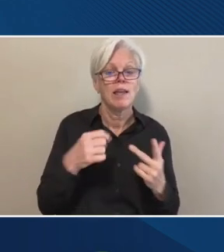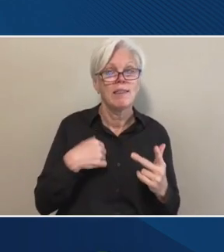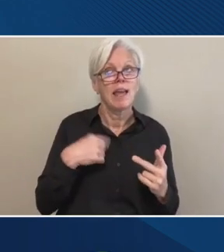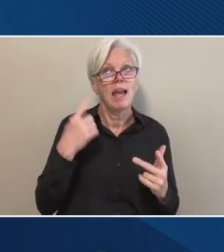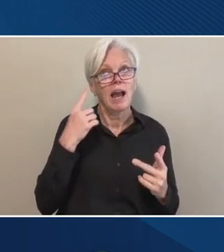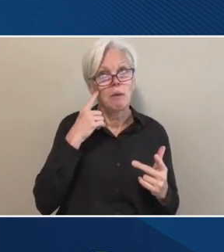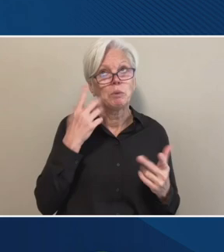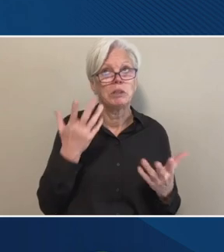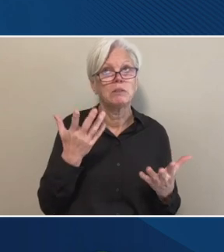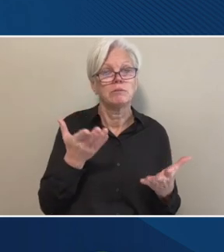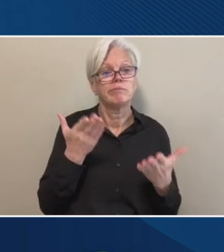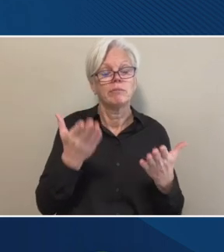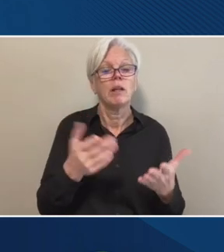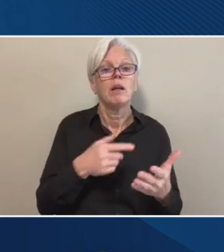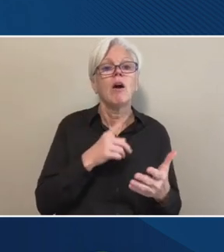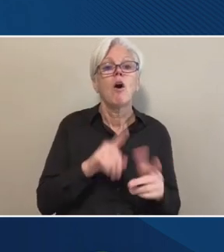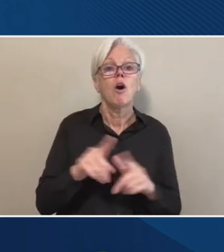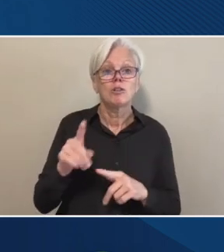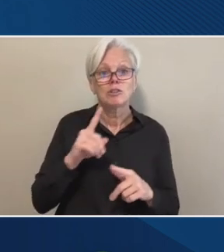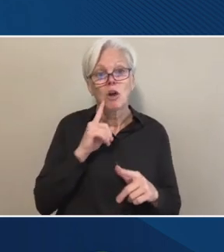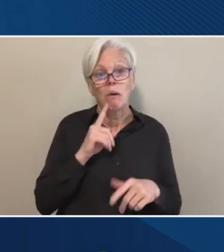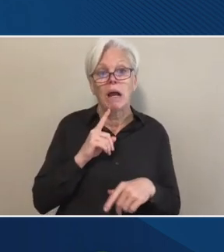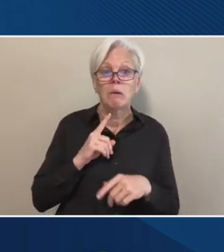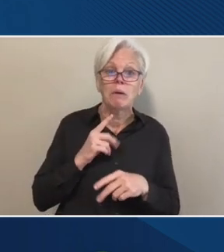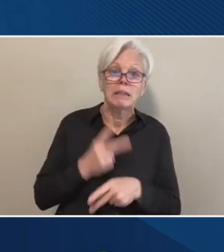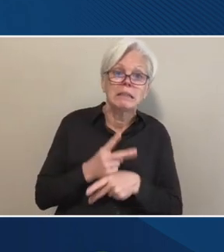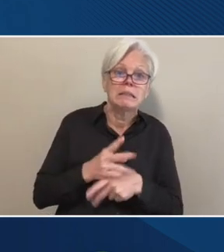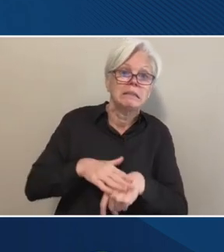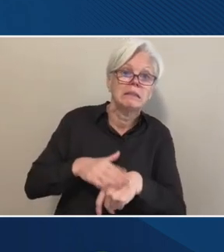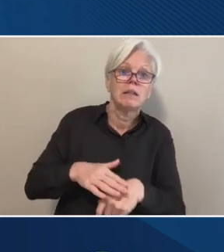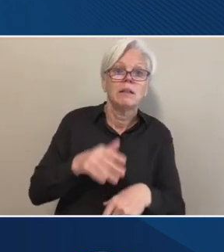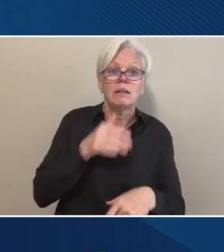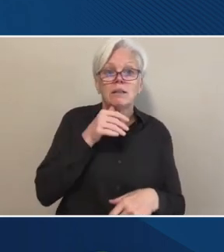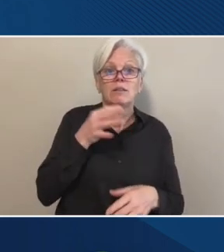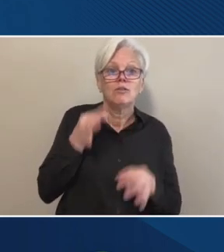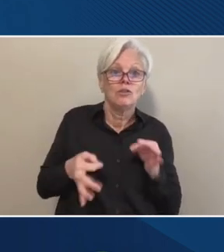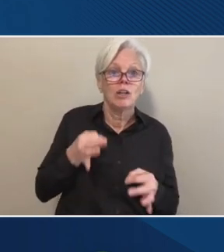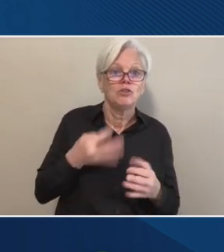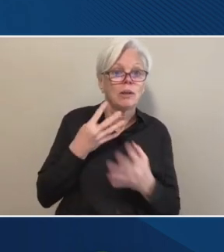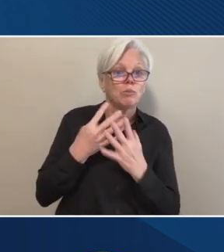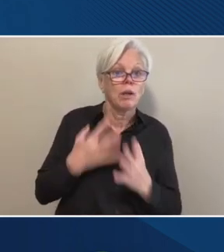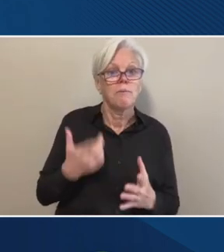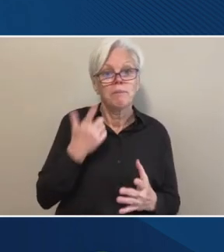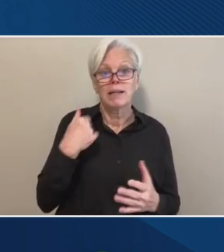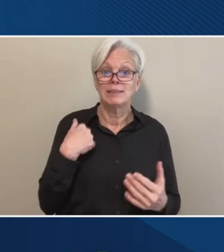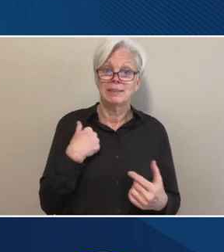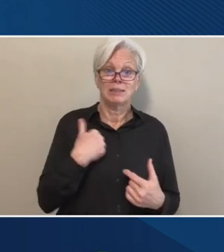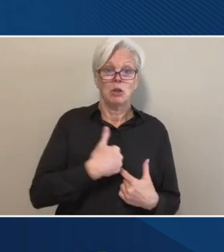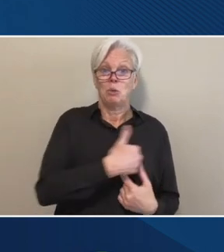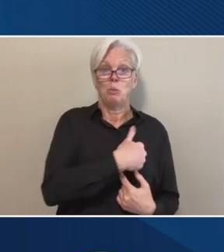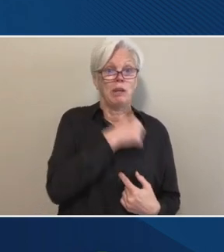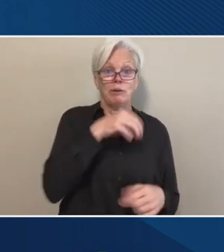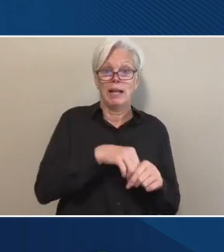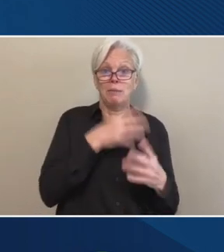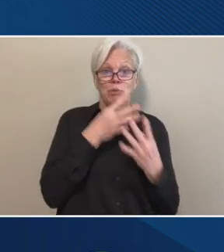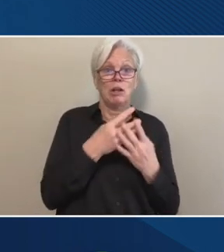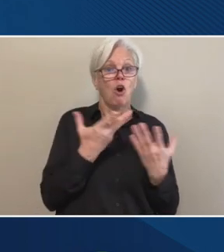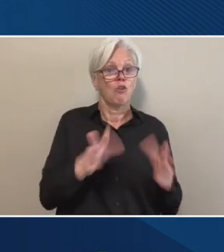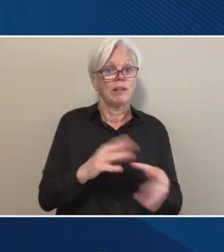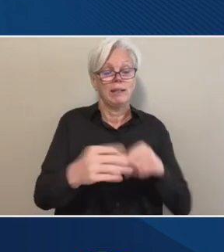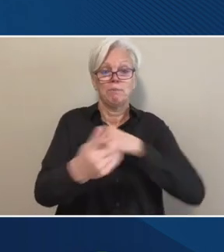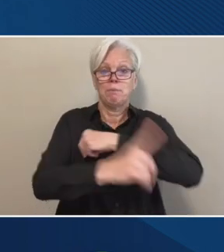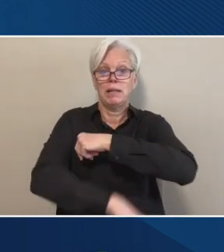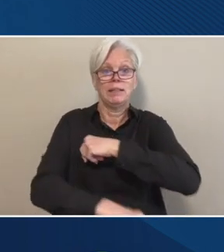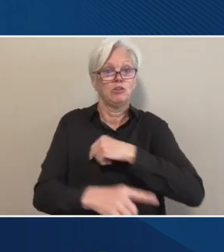I also want to caution against judging prisoners because, um, we don't, we aren't in prison. They're already being punished and in